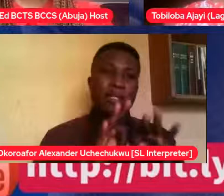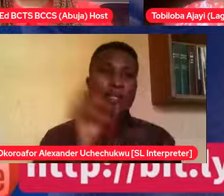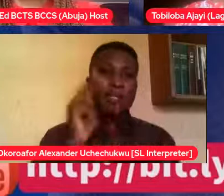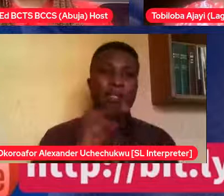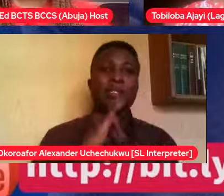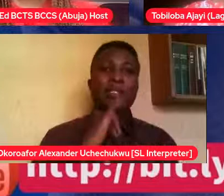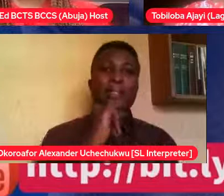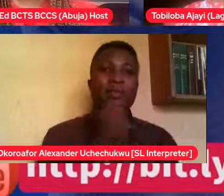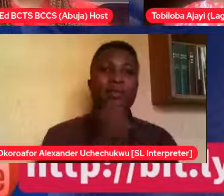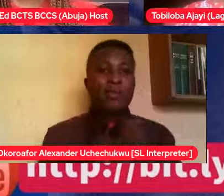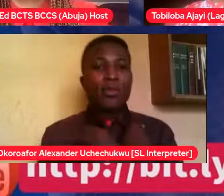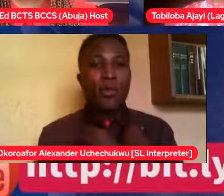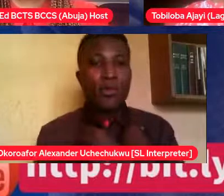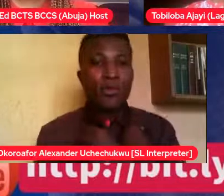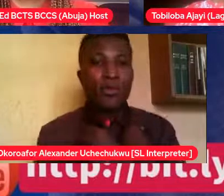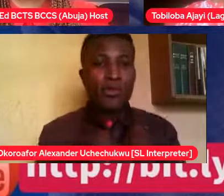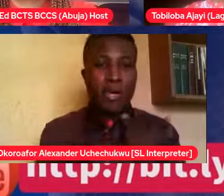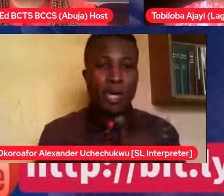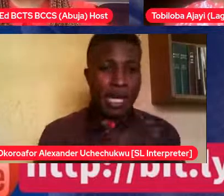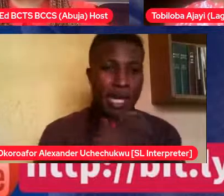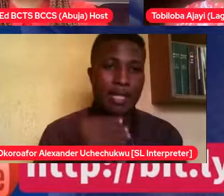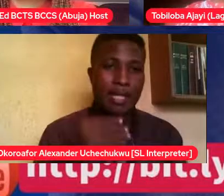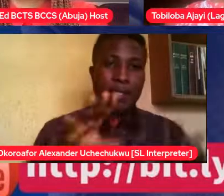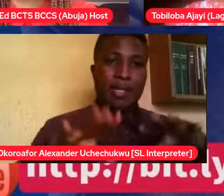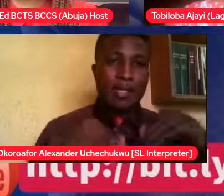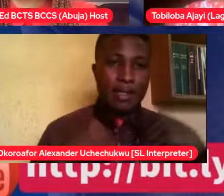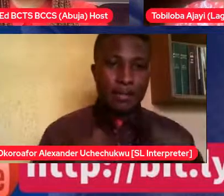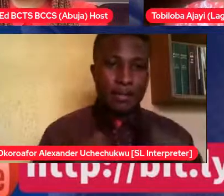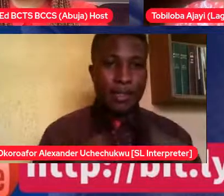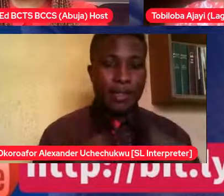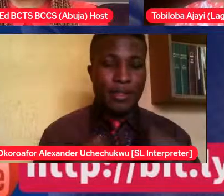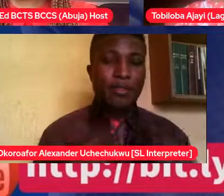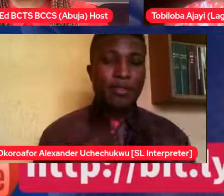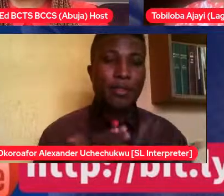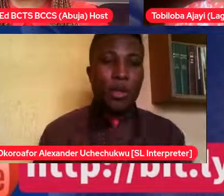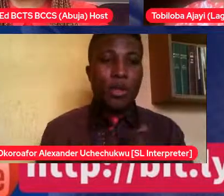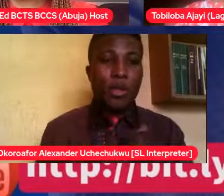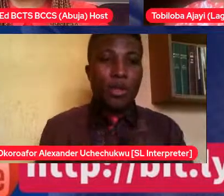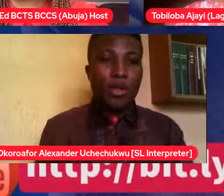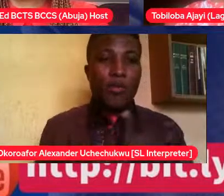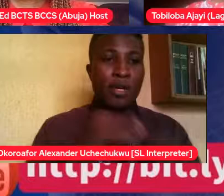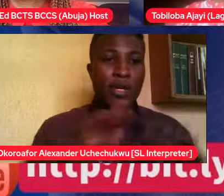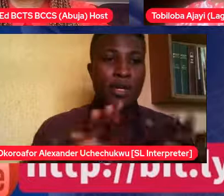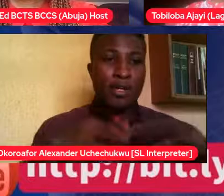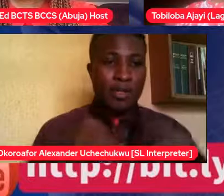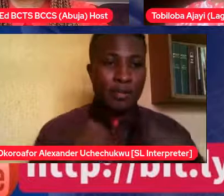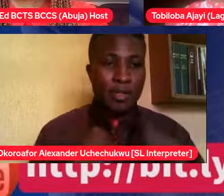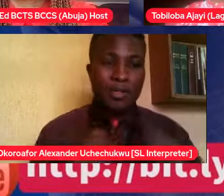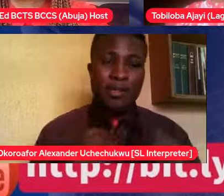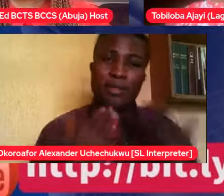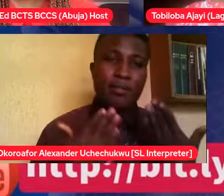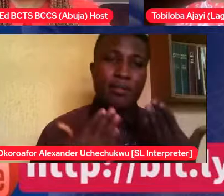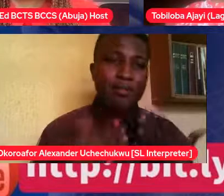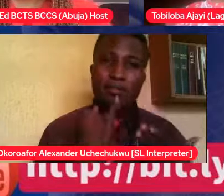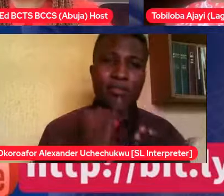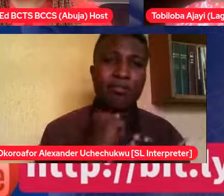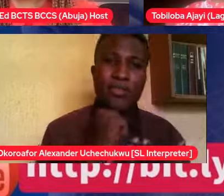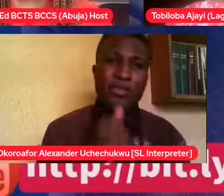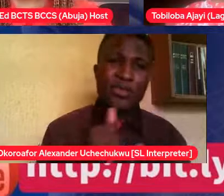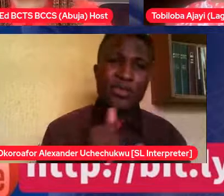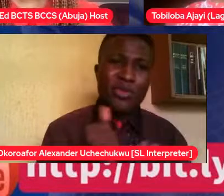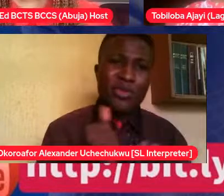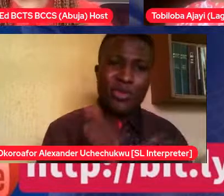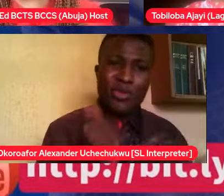how an acceptance has nothing to do, it's not a, like a, it's not afraid of color, or it's not a selection of